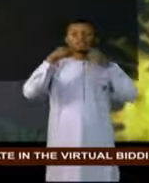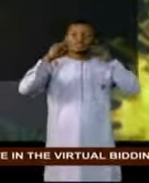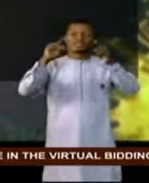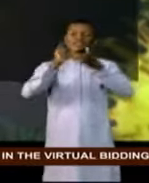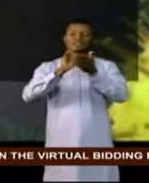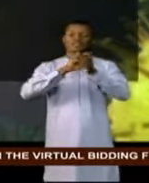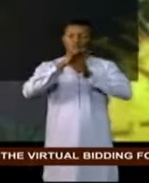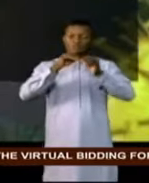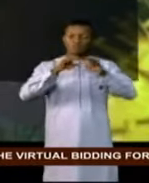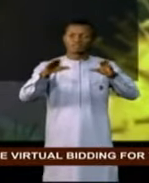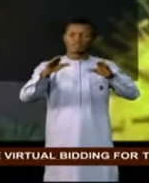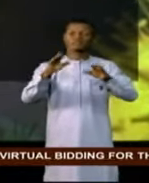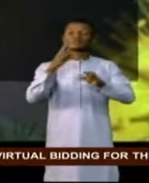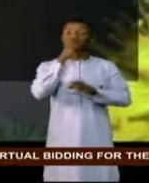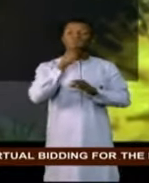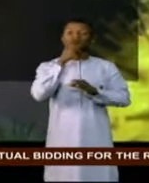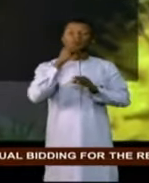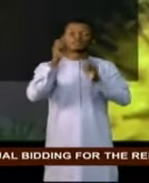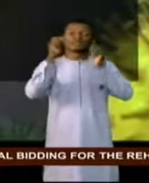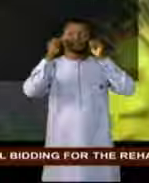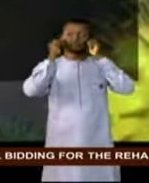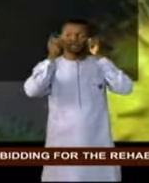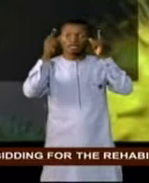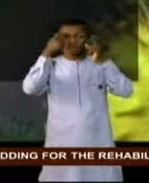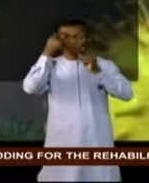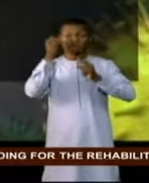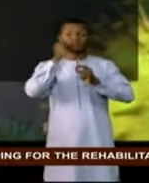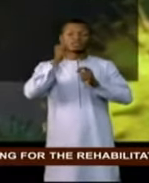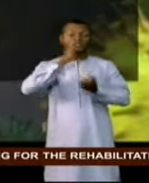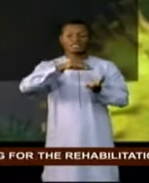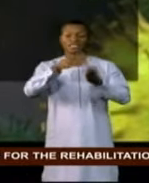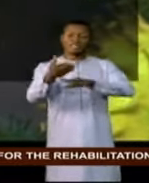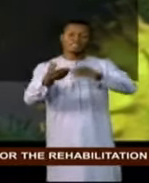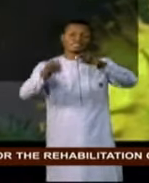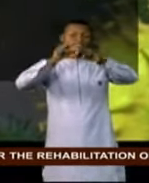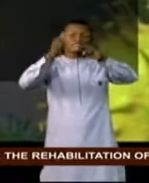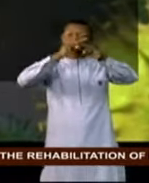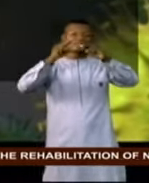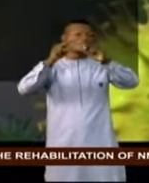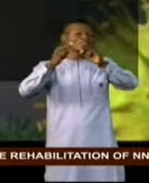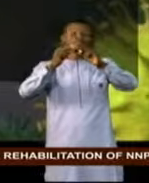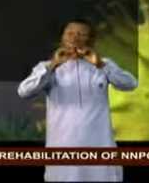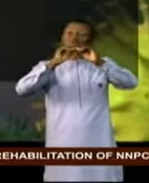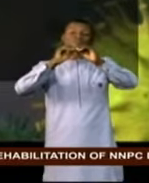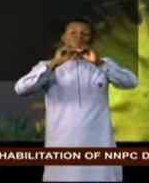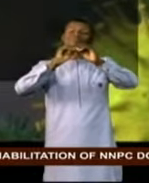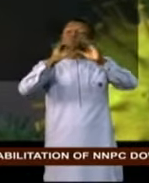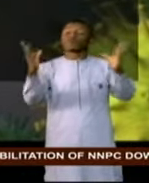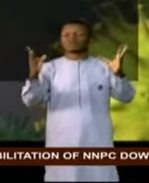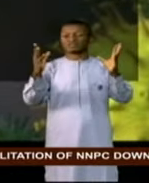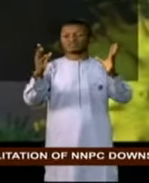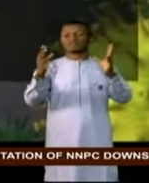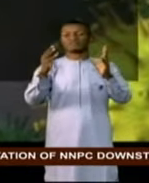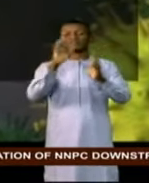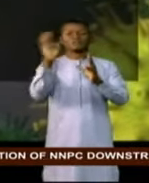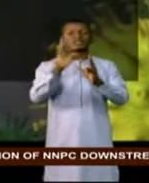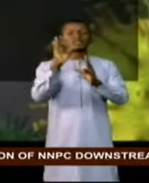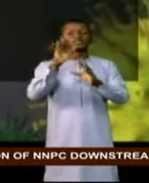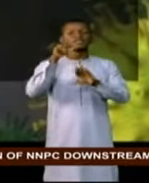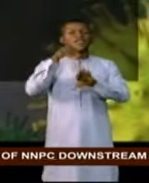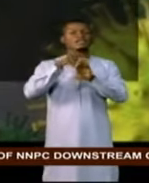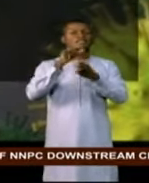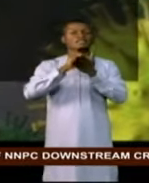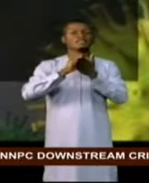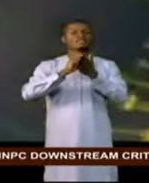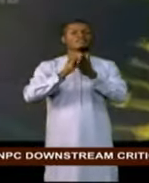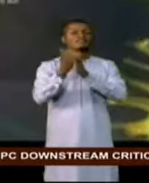red alert as daily deaths and cases increase at an alarming rate. Latest figures released Friday by the Iranian Health